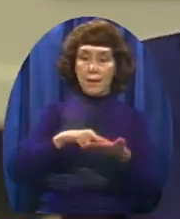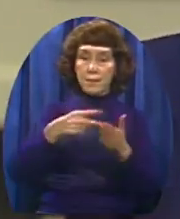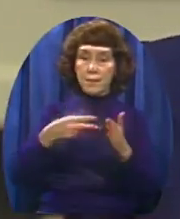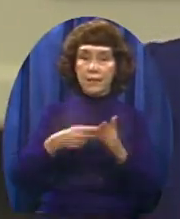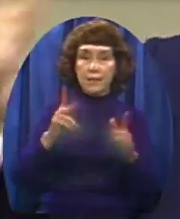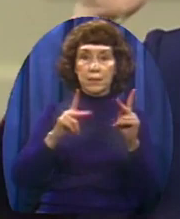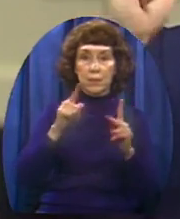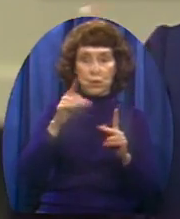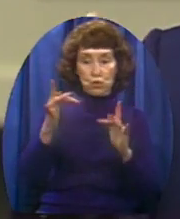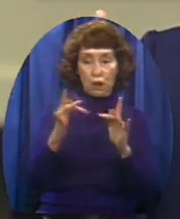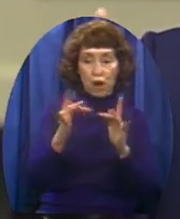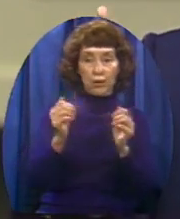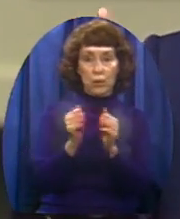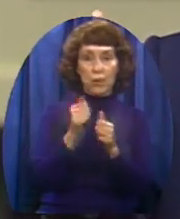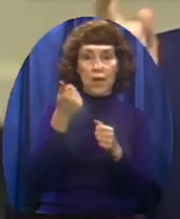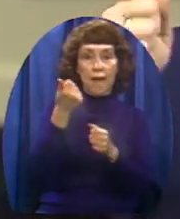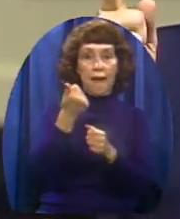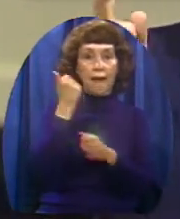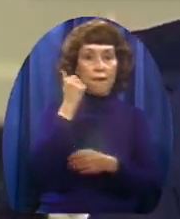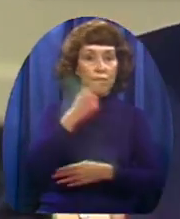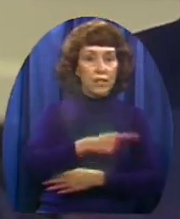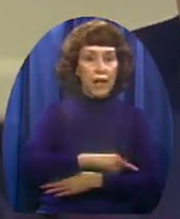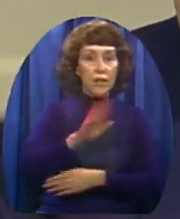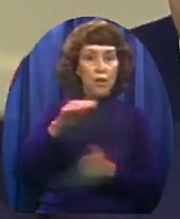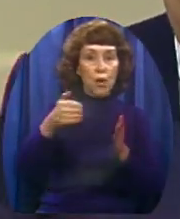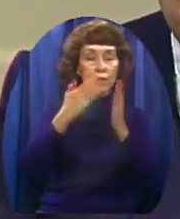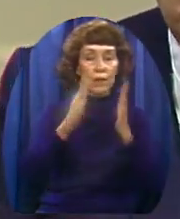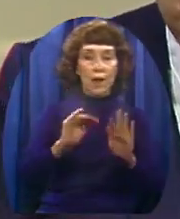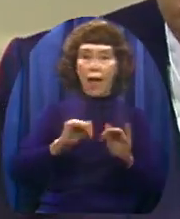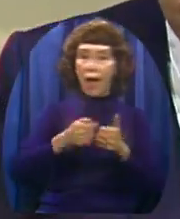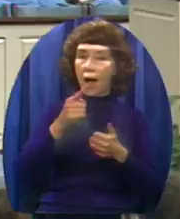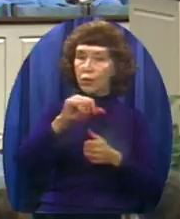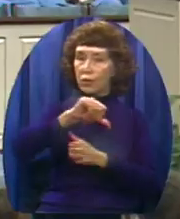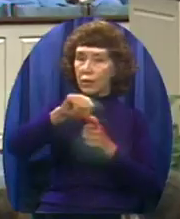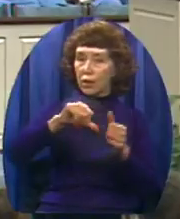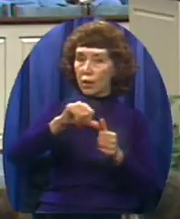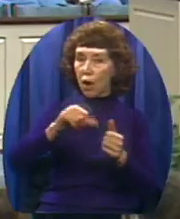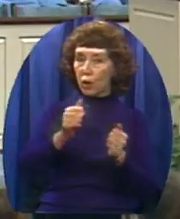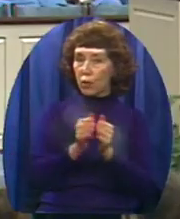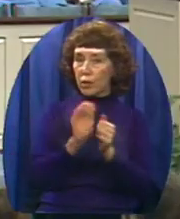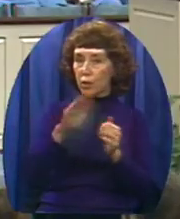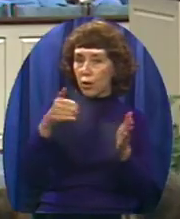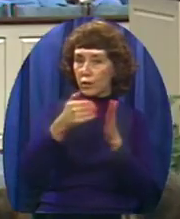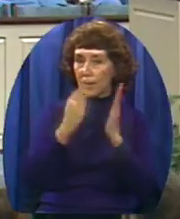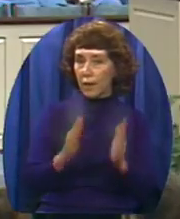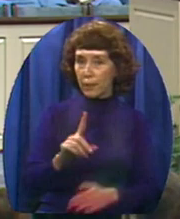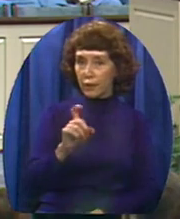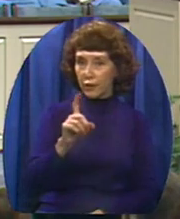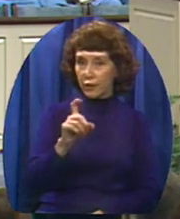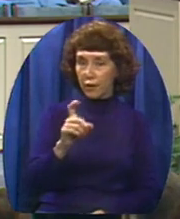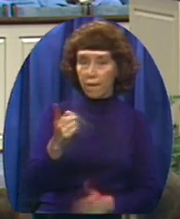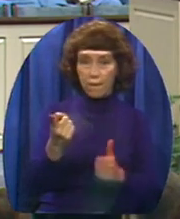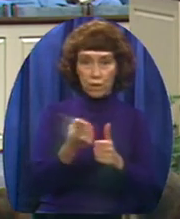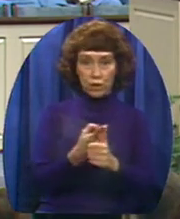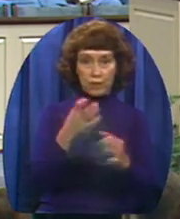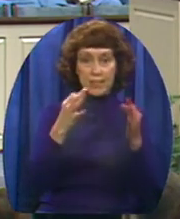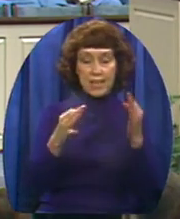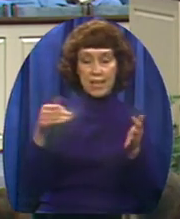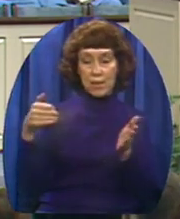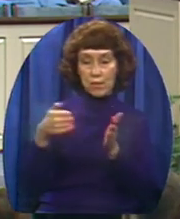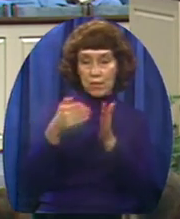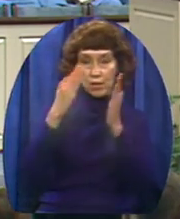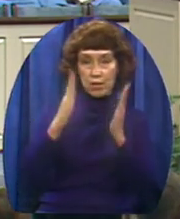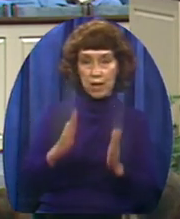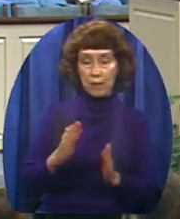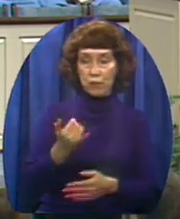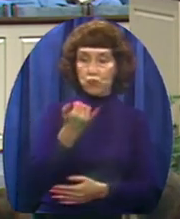contact everyday Your neighbors How do you get along with your neighbors? Well first of all when your neighbor wrongs you Whether verbally